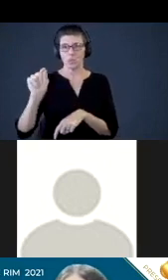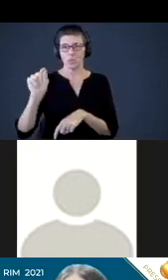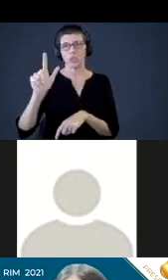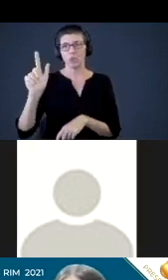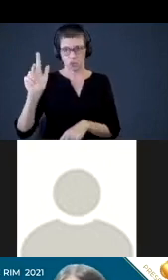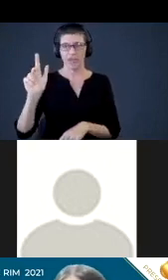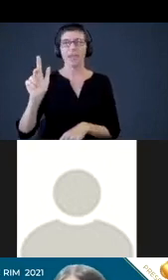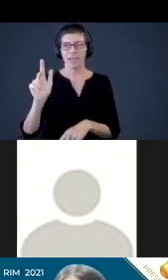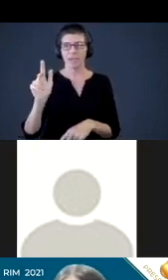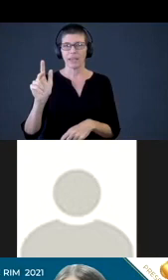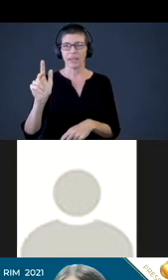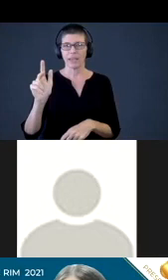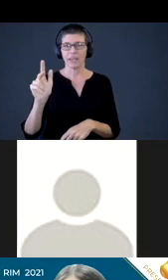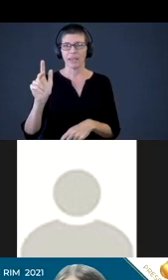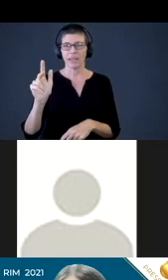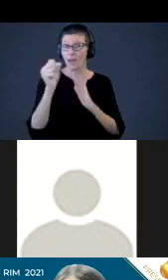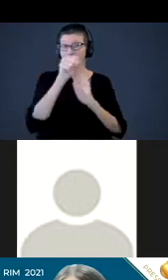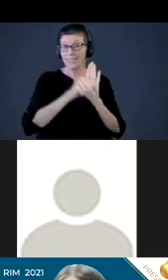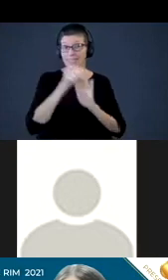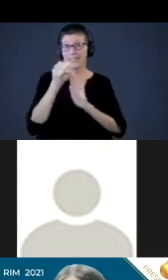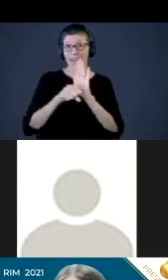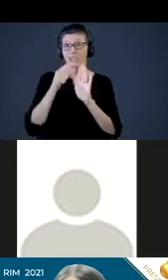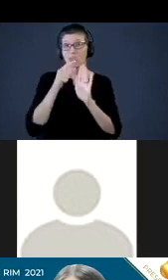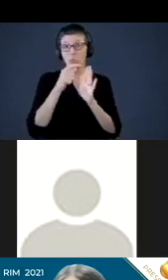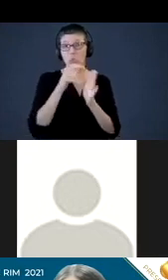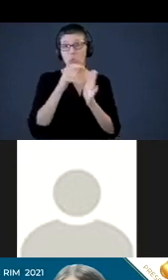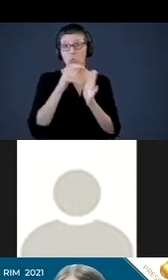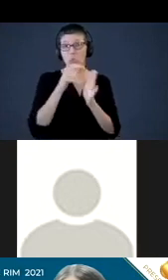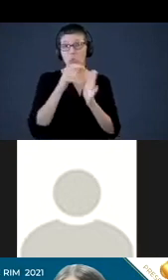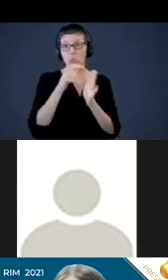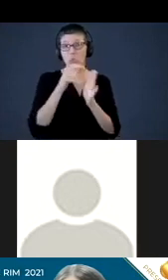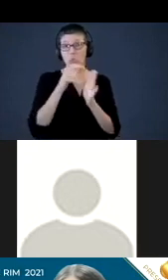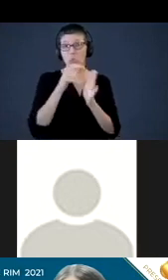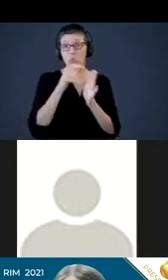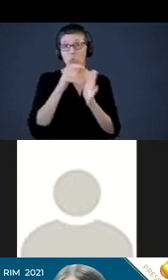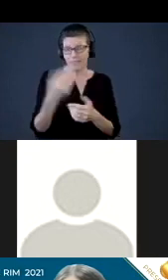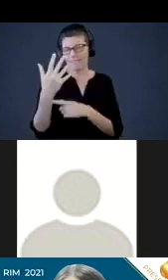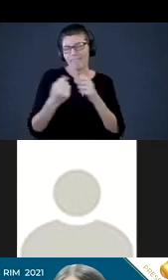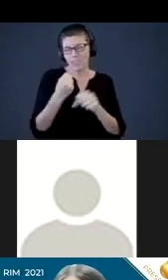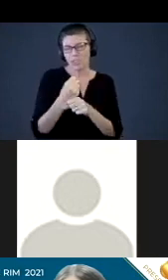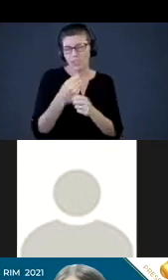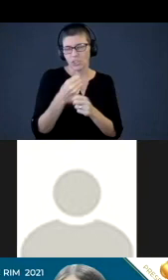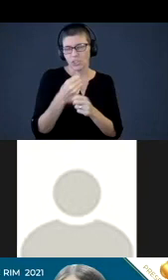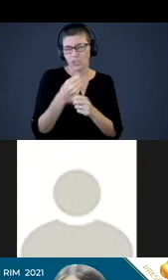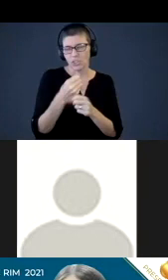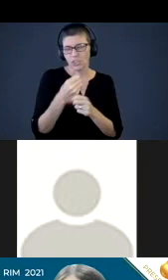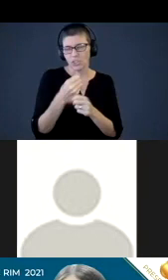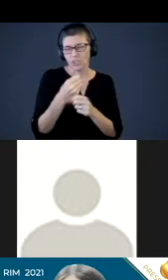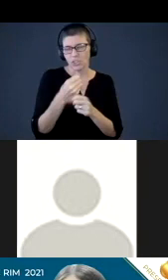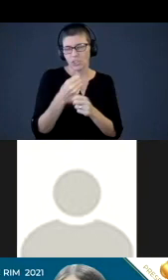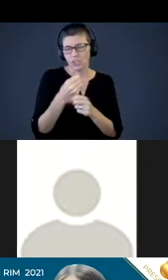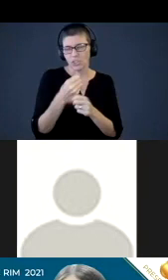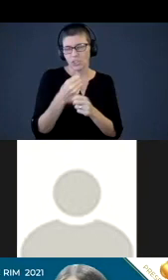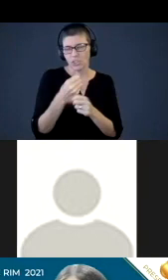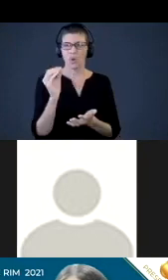there are actually 12 states that received this funding, this five year grant funding. And so we are